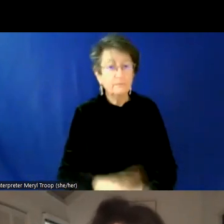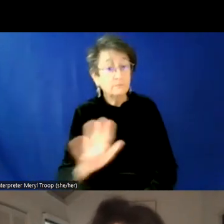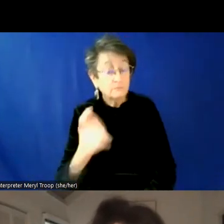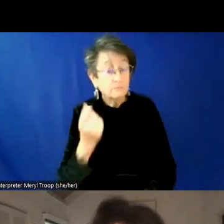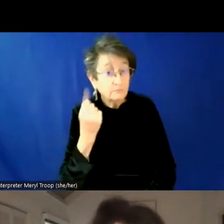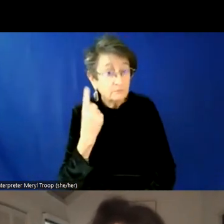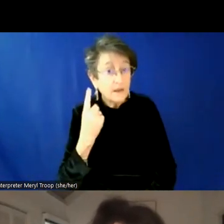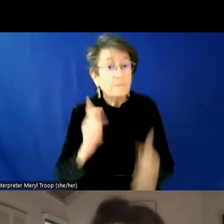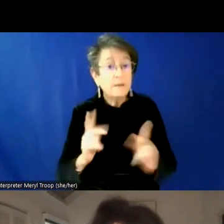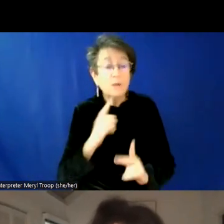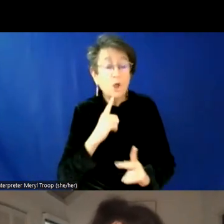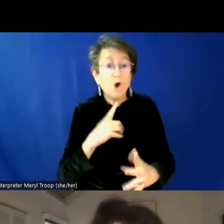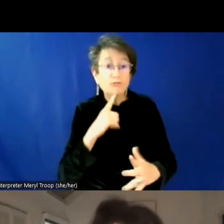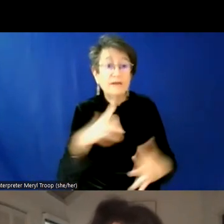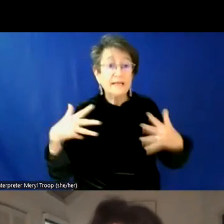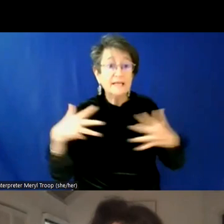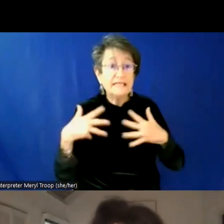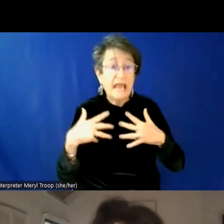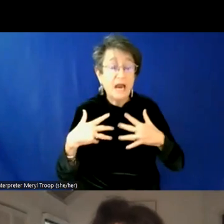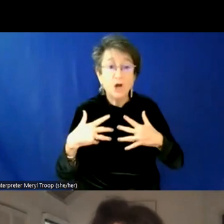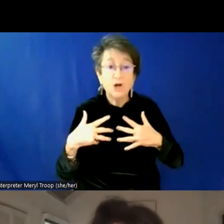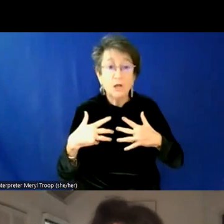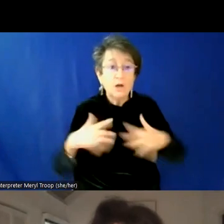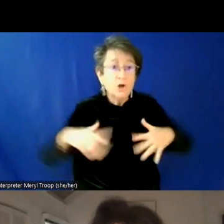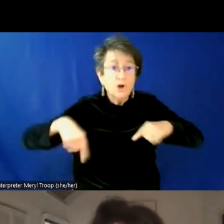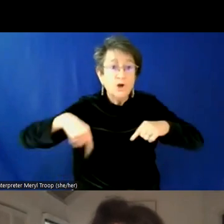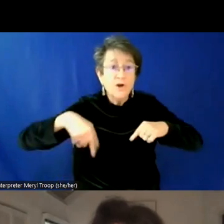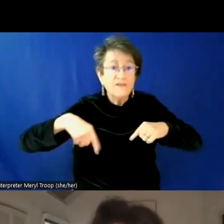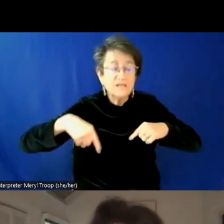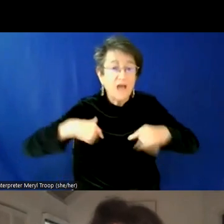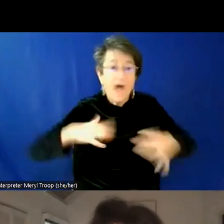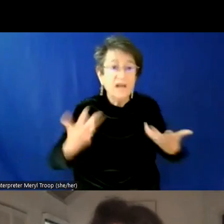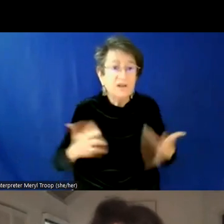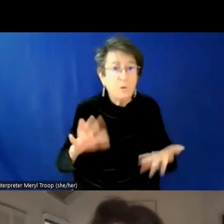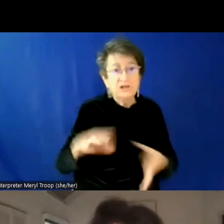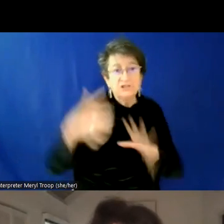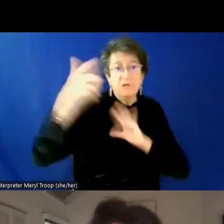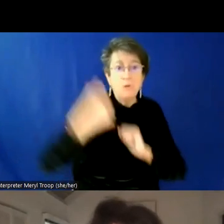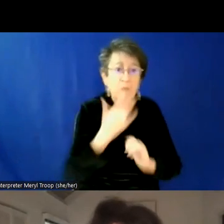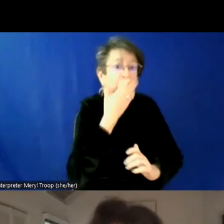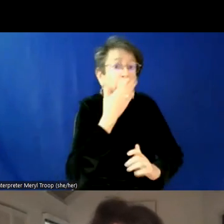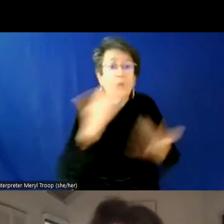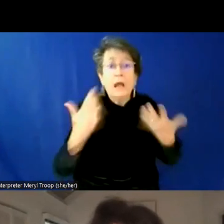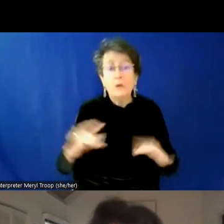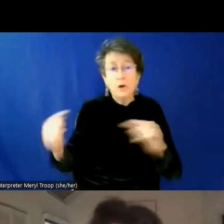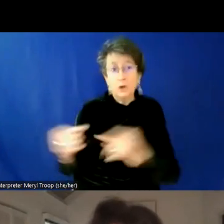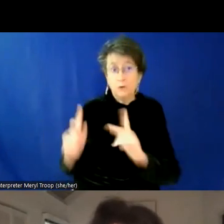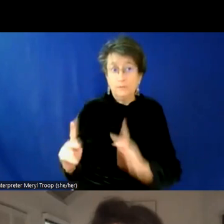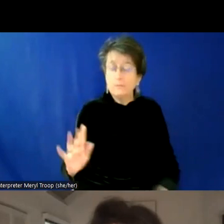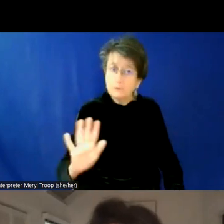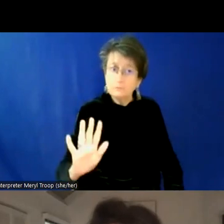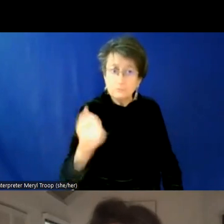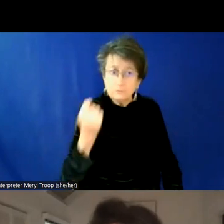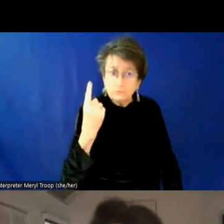nervous around screwing up, um, with trans people. And that comes from a good place. Like we, we don't want to hurt people. Um, and I, I just want to say it's, it's gonna